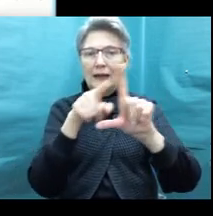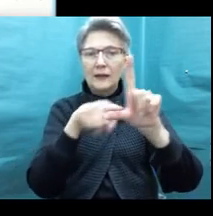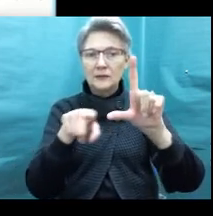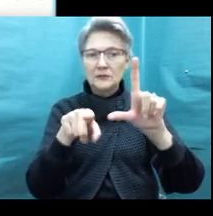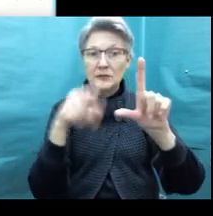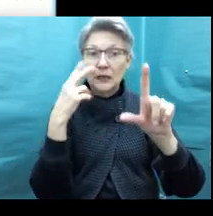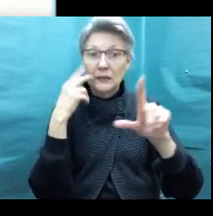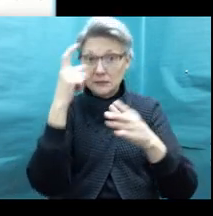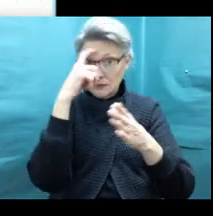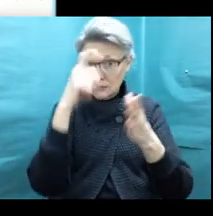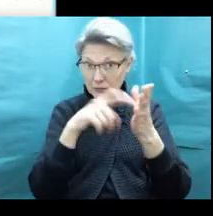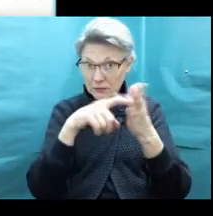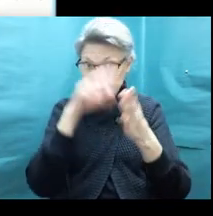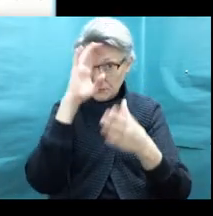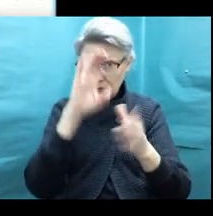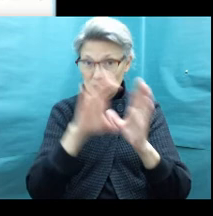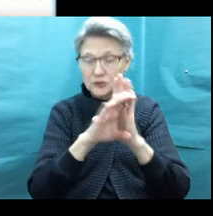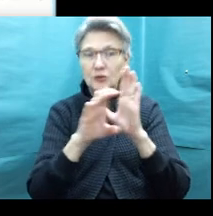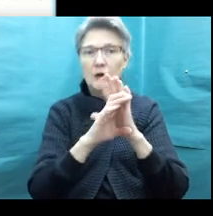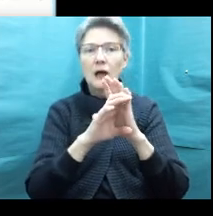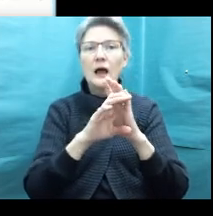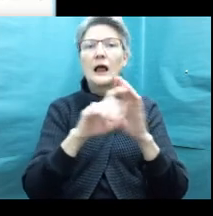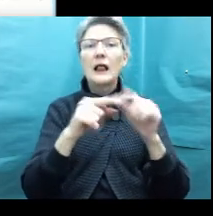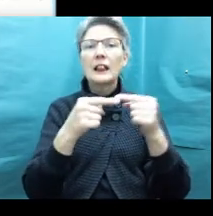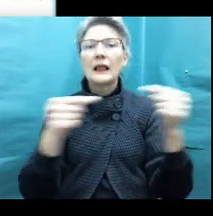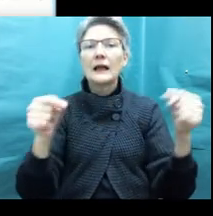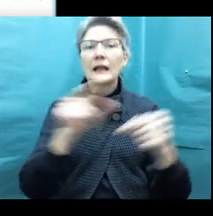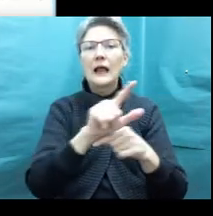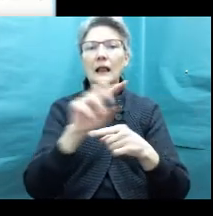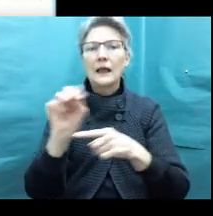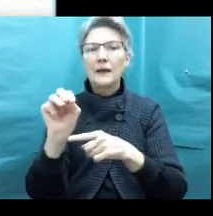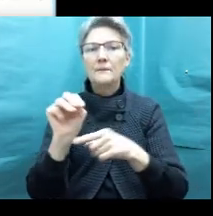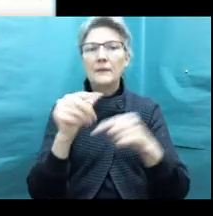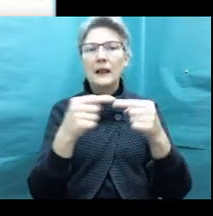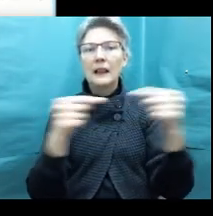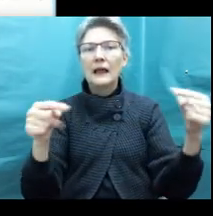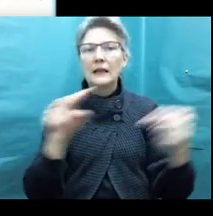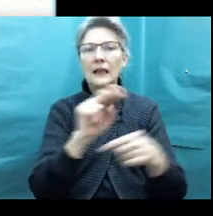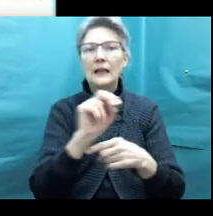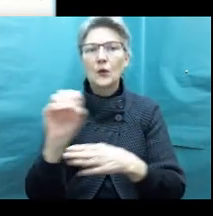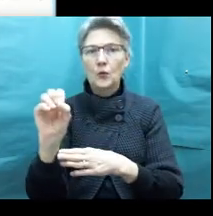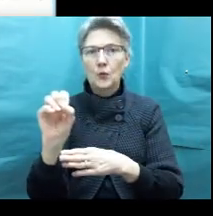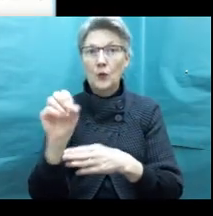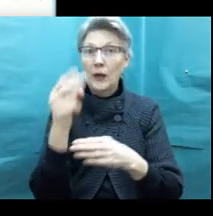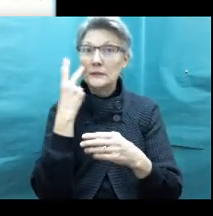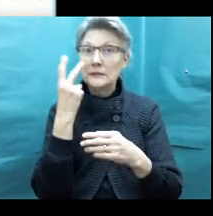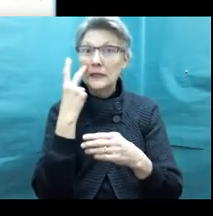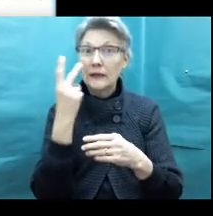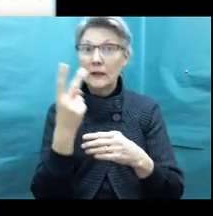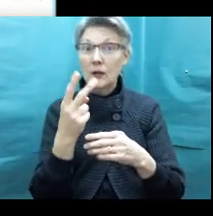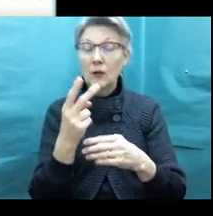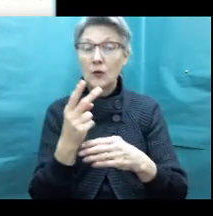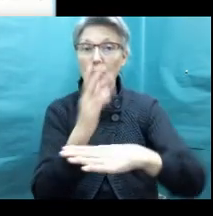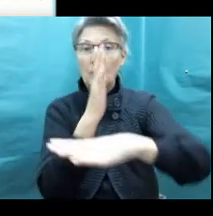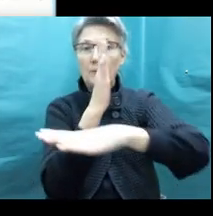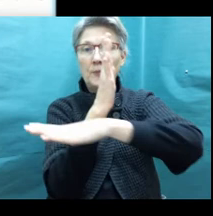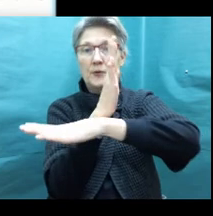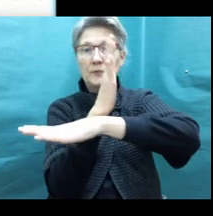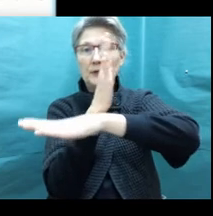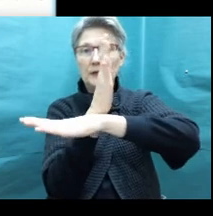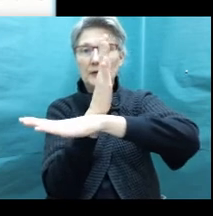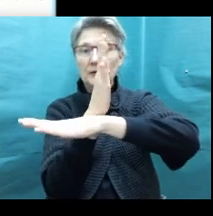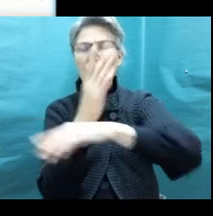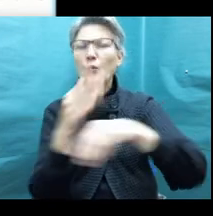picture here of these lines, line LM and line NO. I see that those are perpendicular because